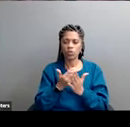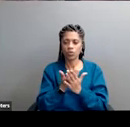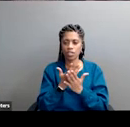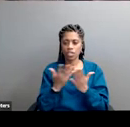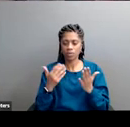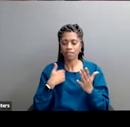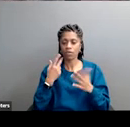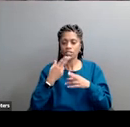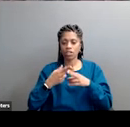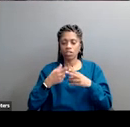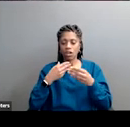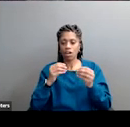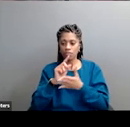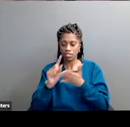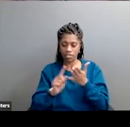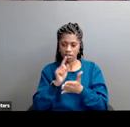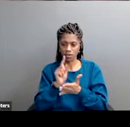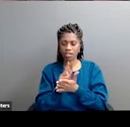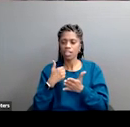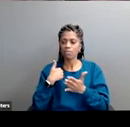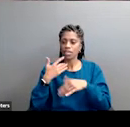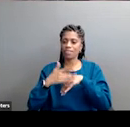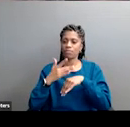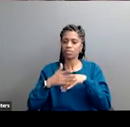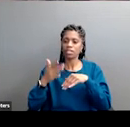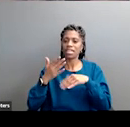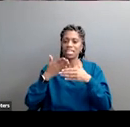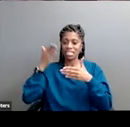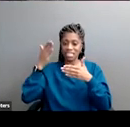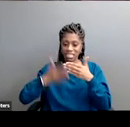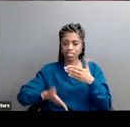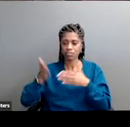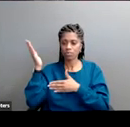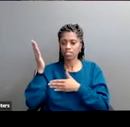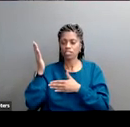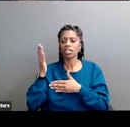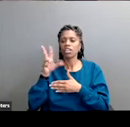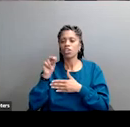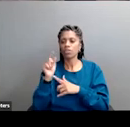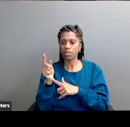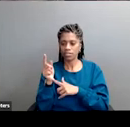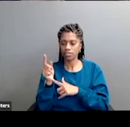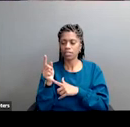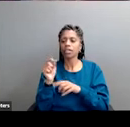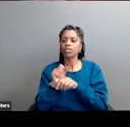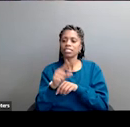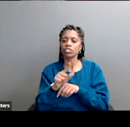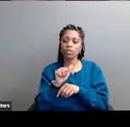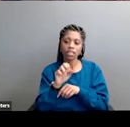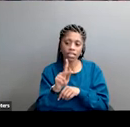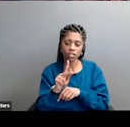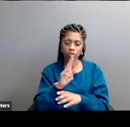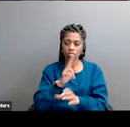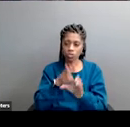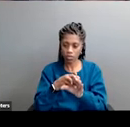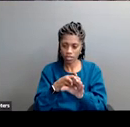have office hours so he'll make himself available for about 30 minutes at the end of this presentation and during that time we'll send you a link you can join us